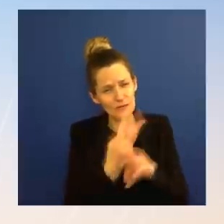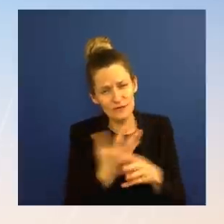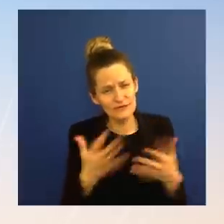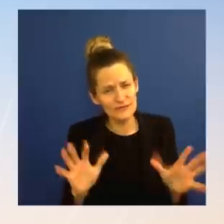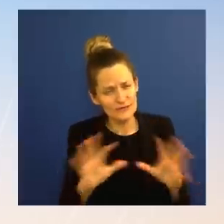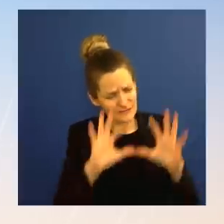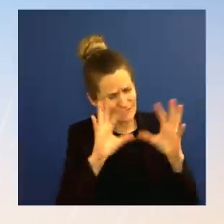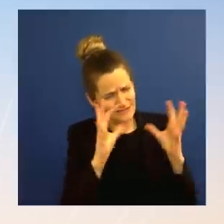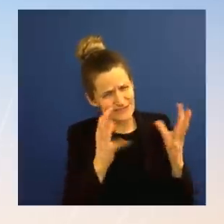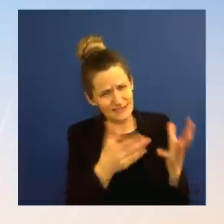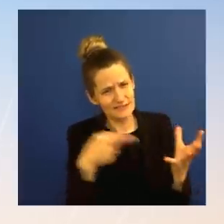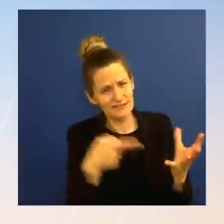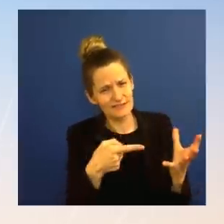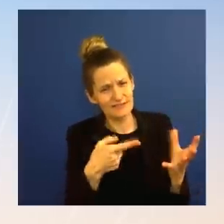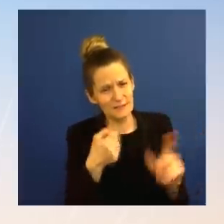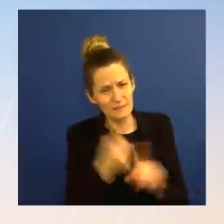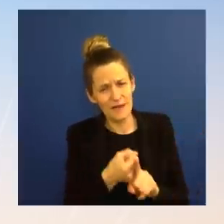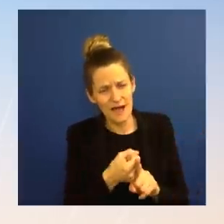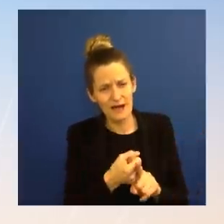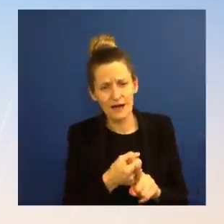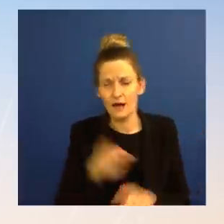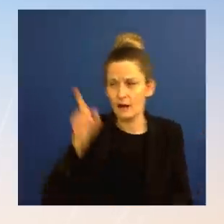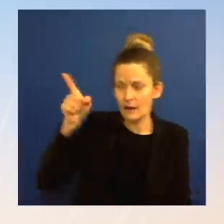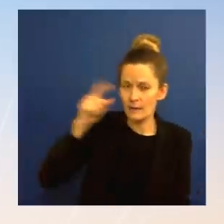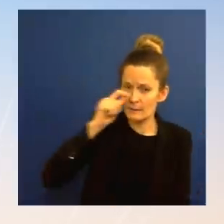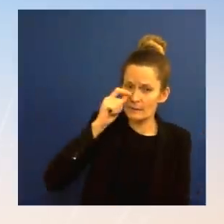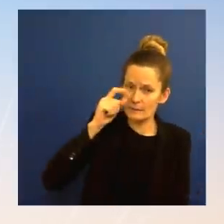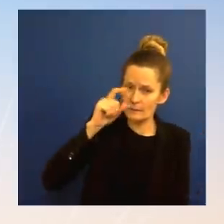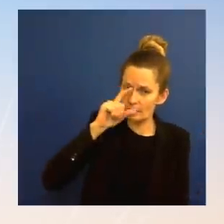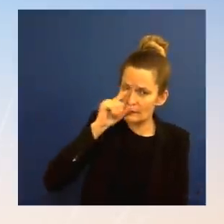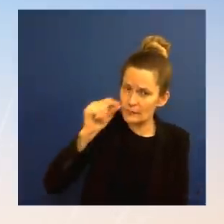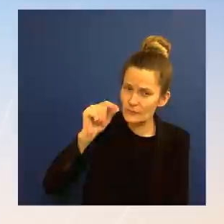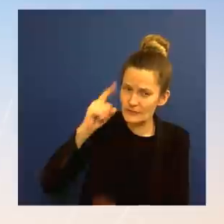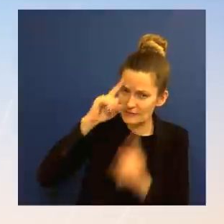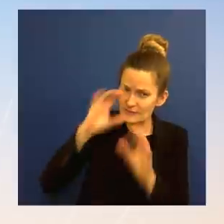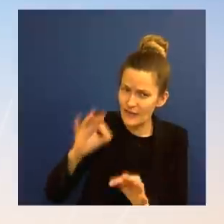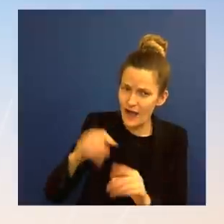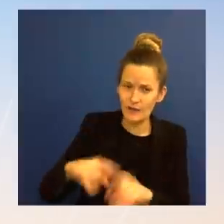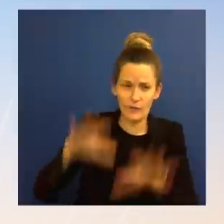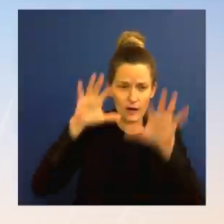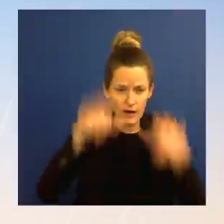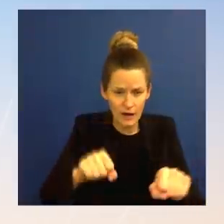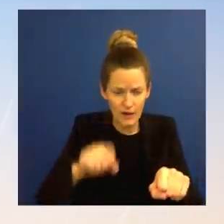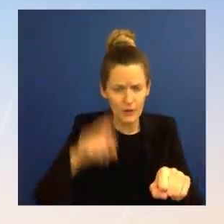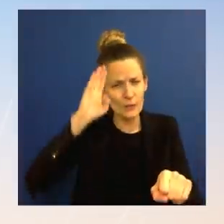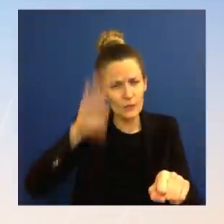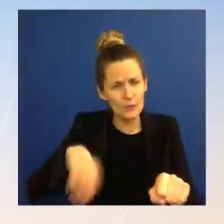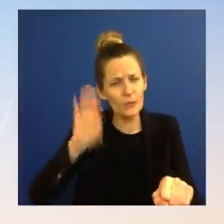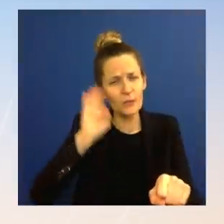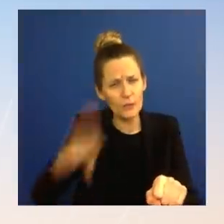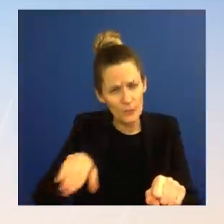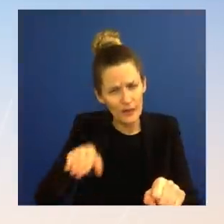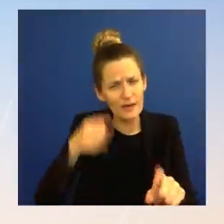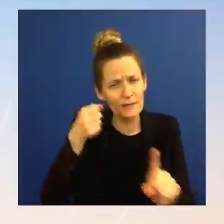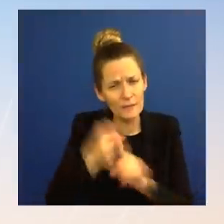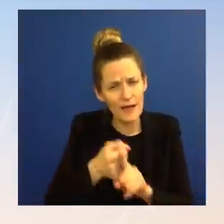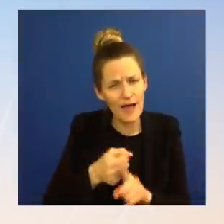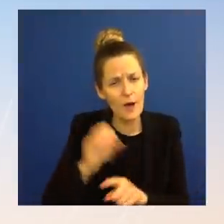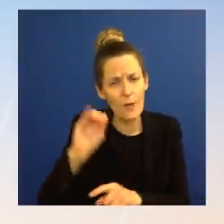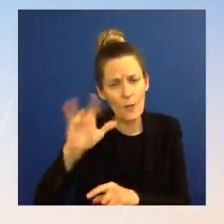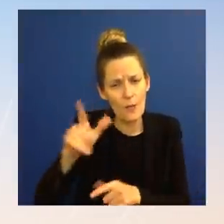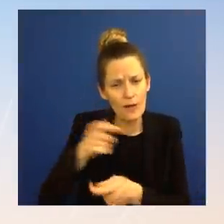oil markets. And there are all sorts of different issues that can impact that. That's what we're seeing now. Outside economists and analysts have